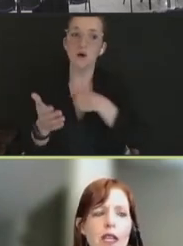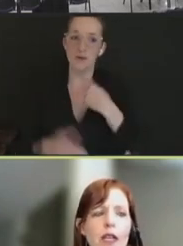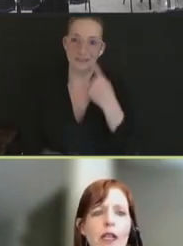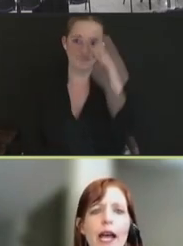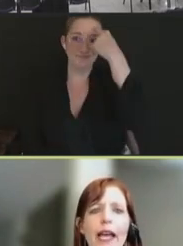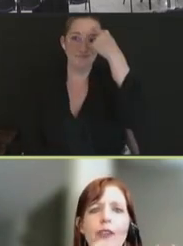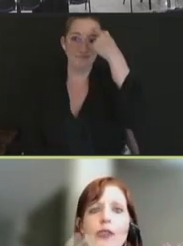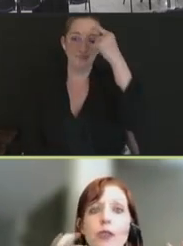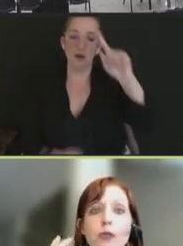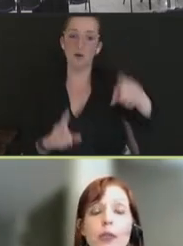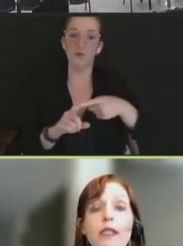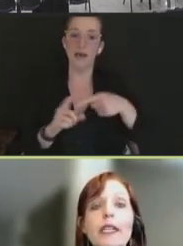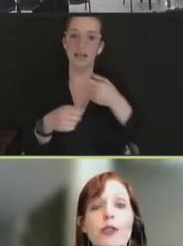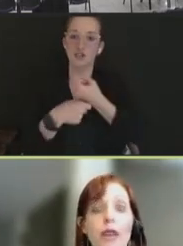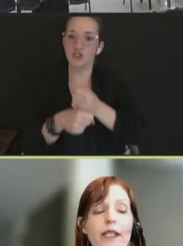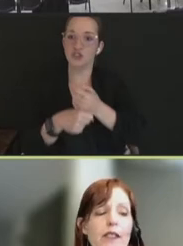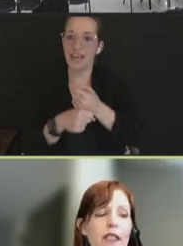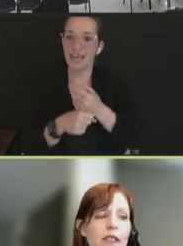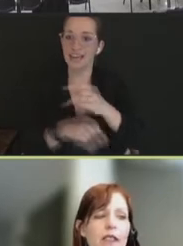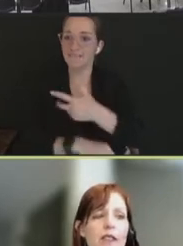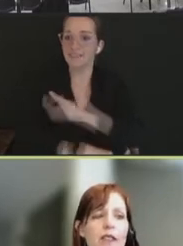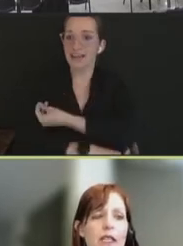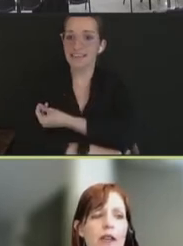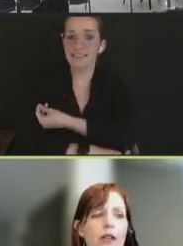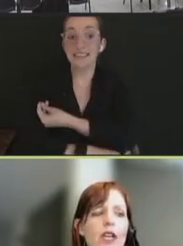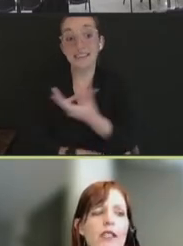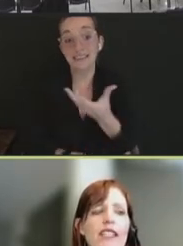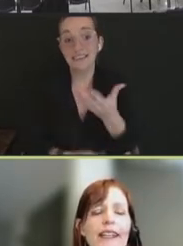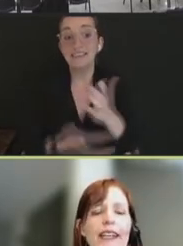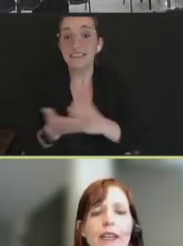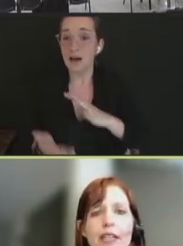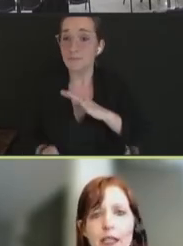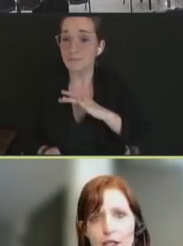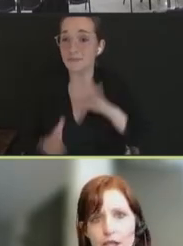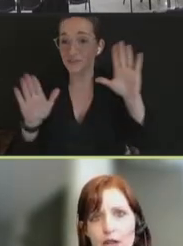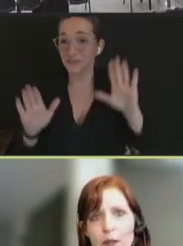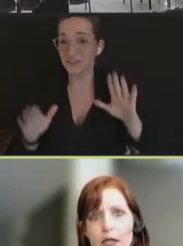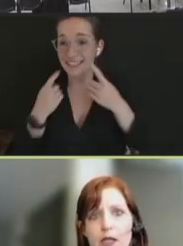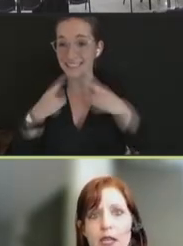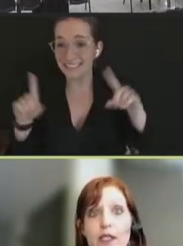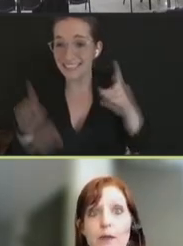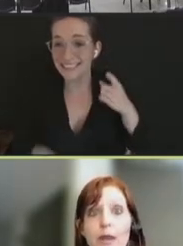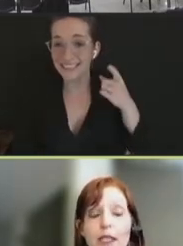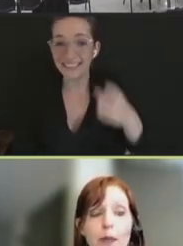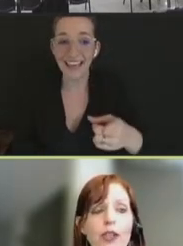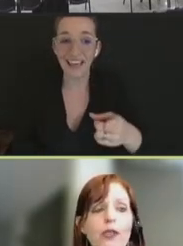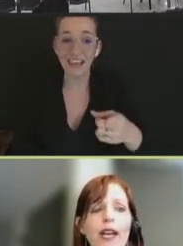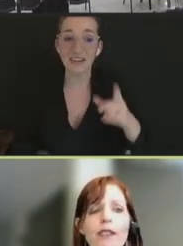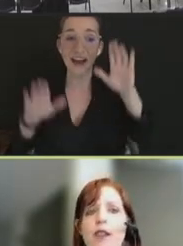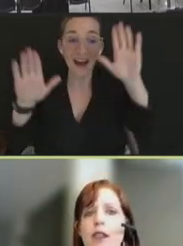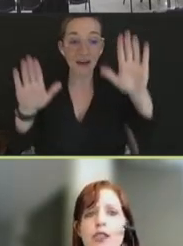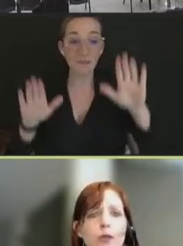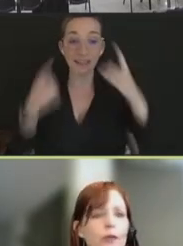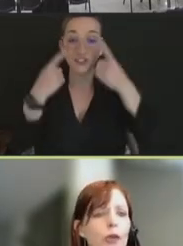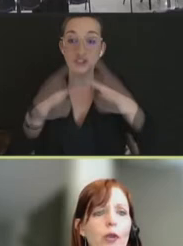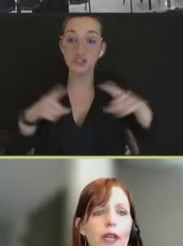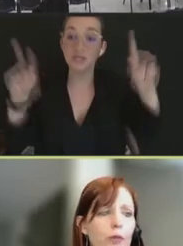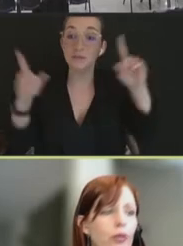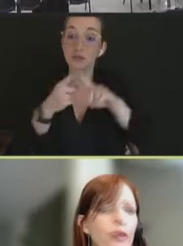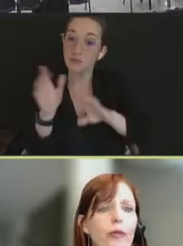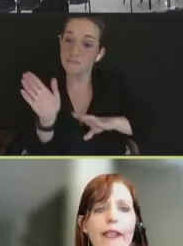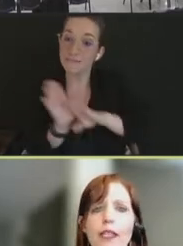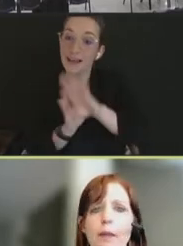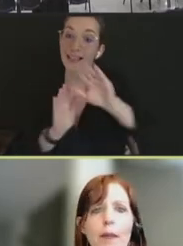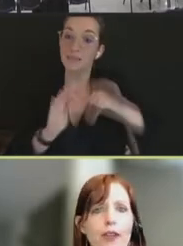vaccine. And there's some really great successes here, significant achievements in developing new vaccines, reviewing,